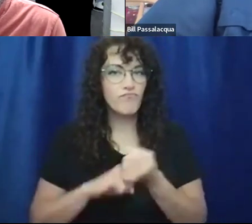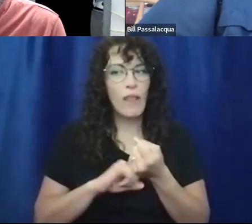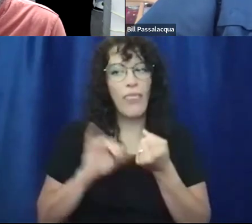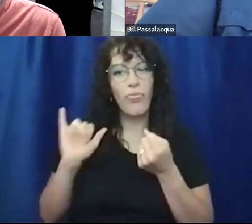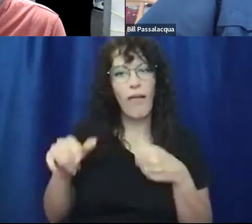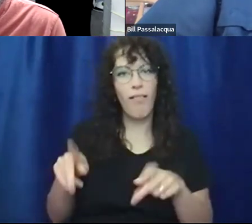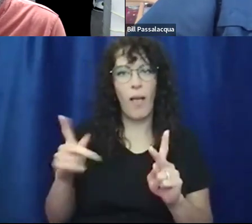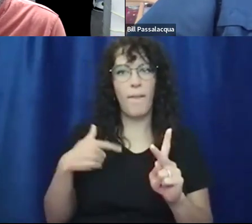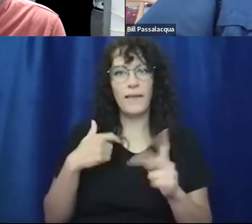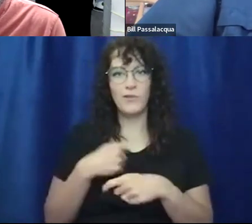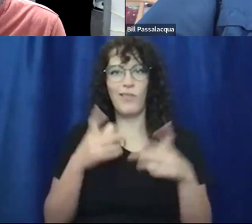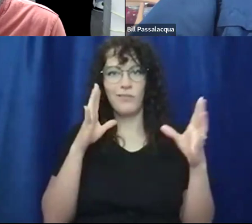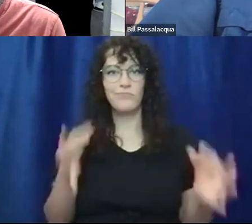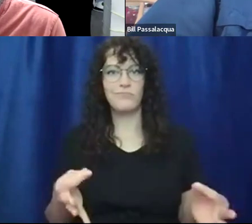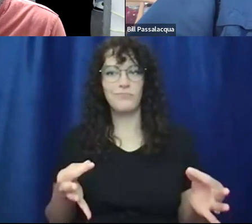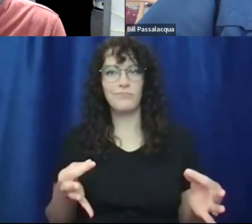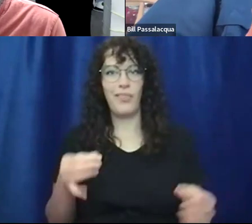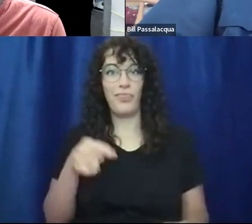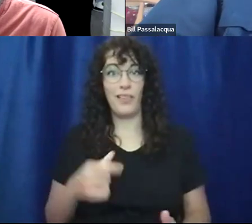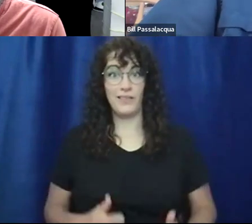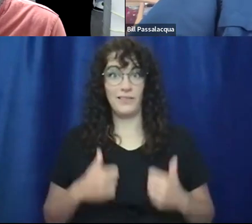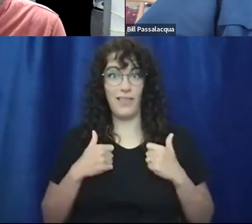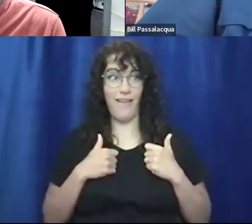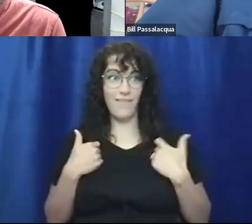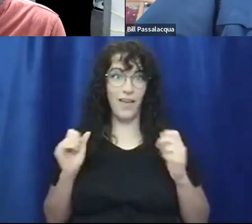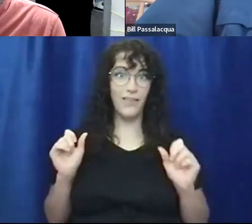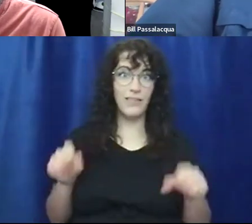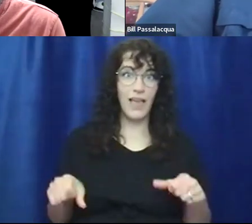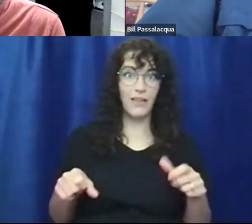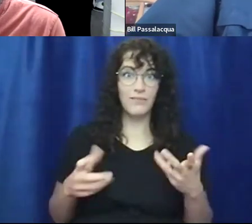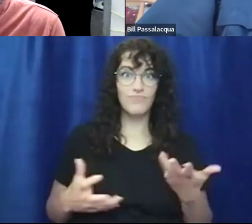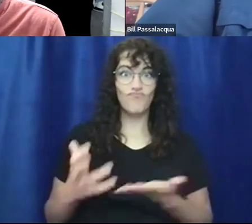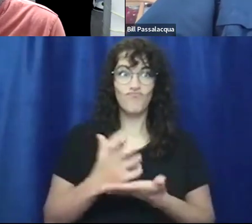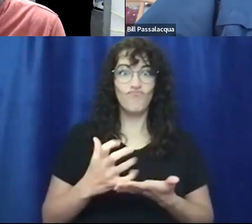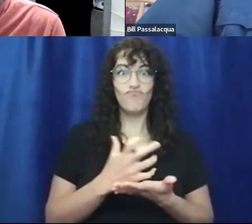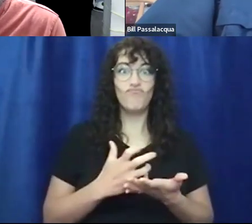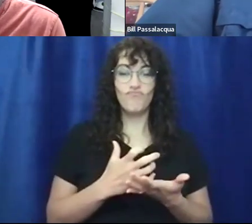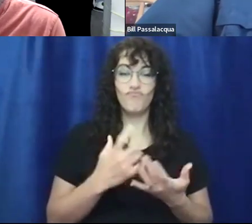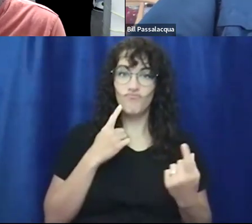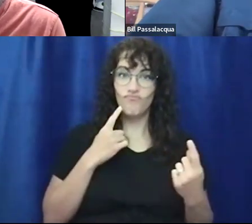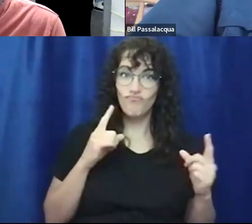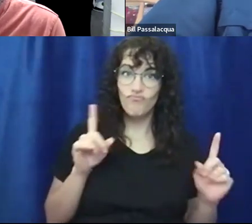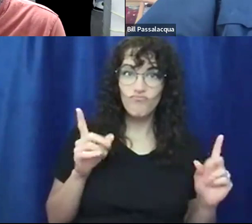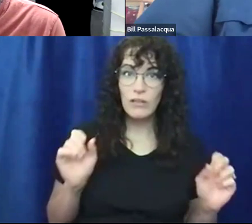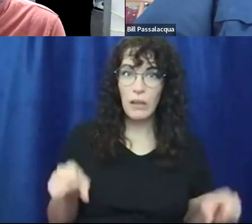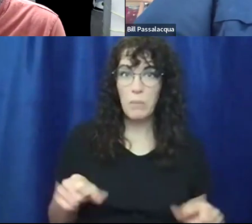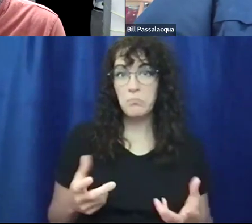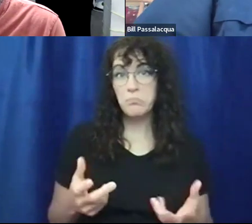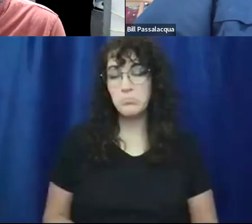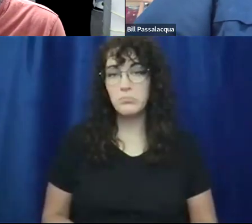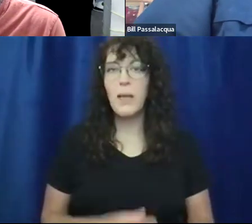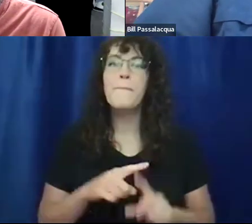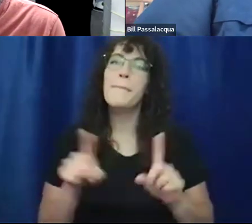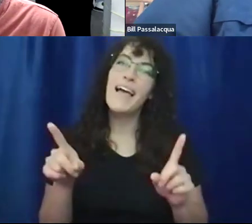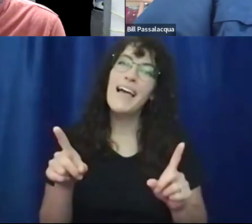to make this choice that this life, you know, I, I can make a living. Uh, so, but